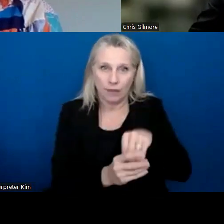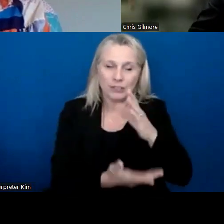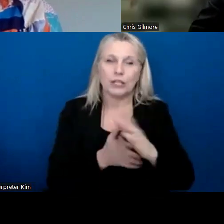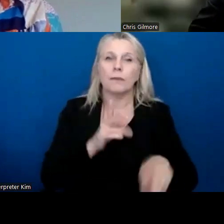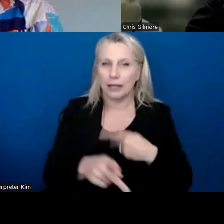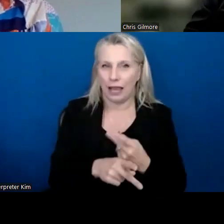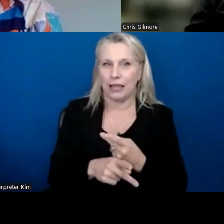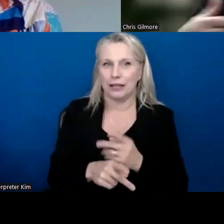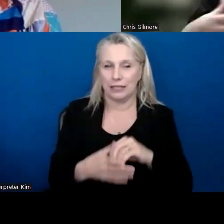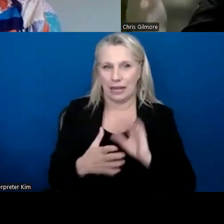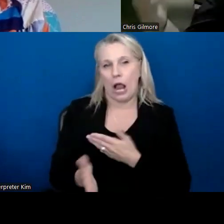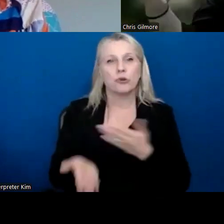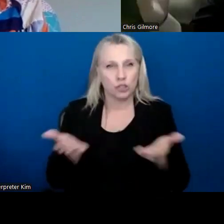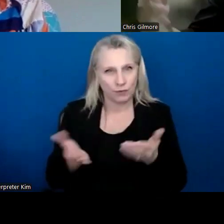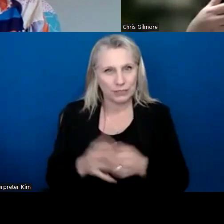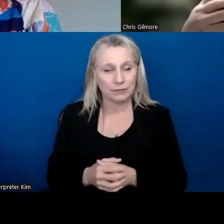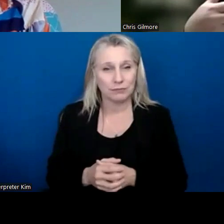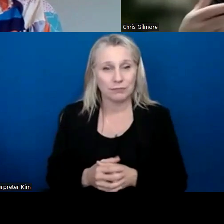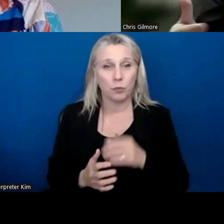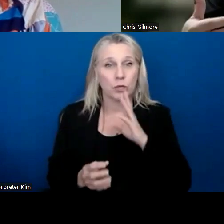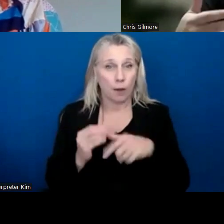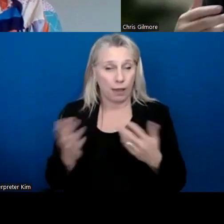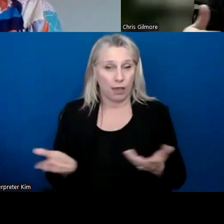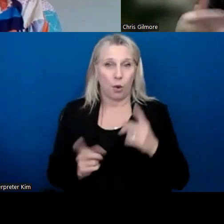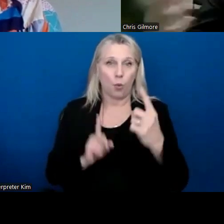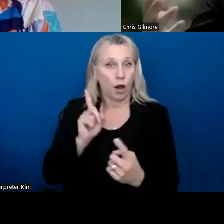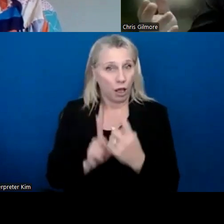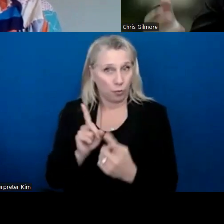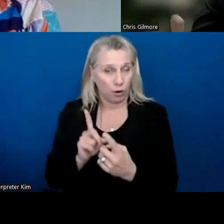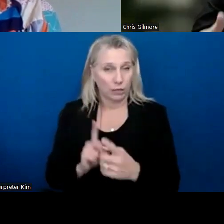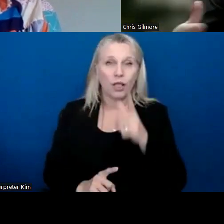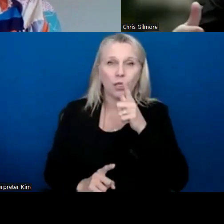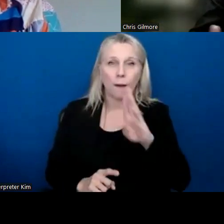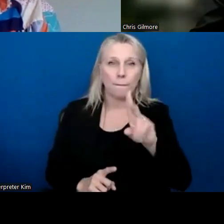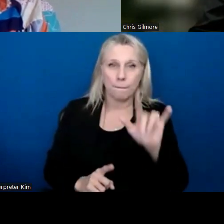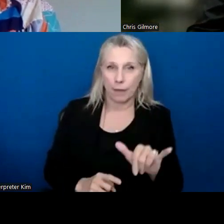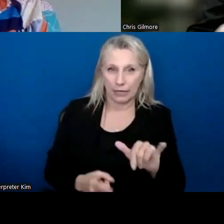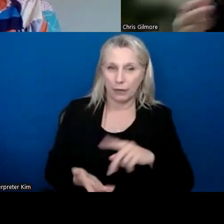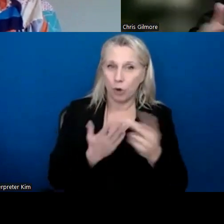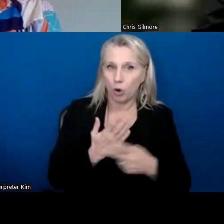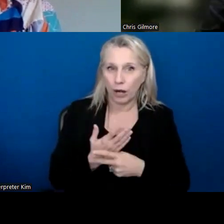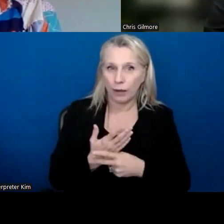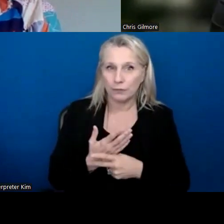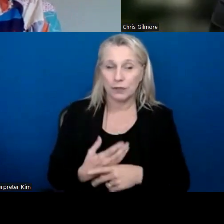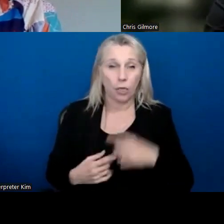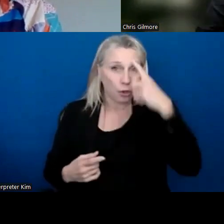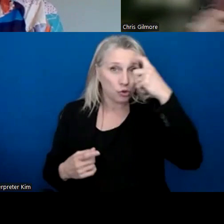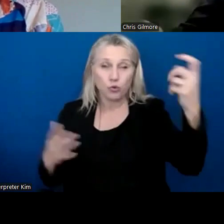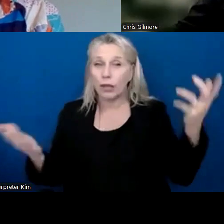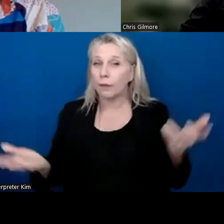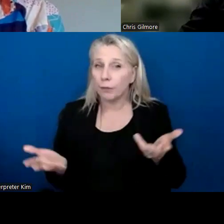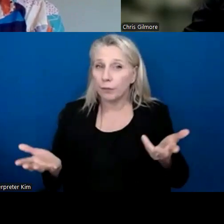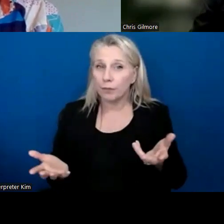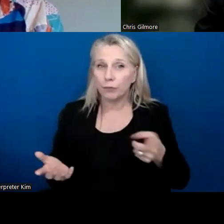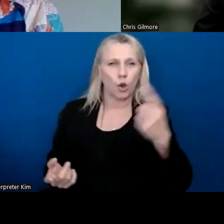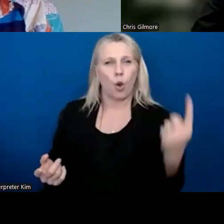capacity in our services. We didn't even talk about here. We have one-on-one lunch buddy programs with me. So our dream is you